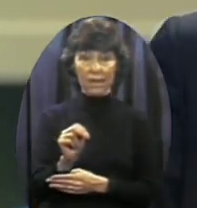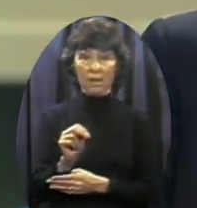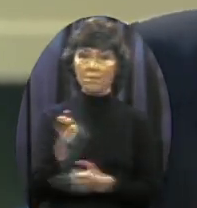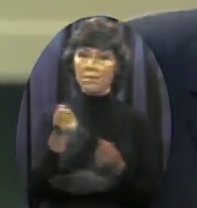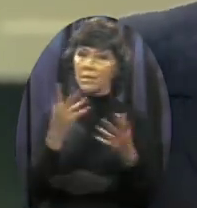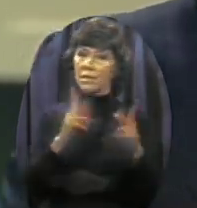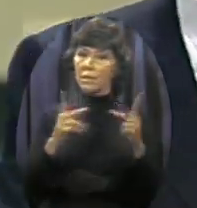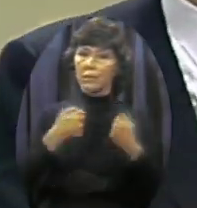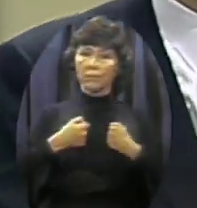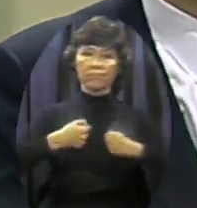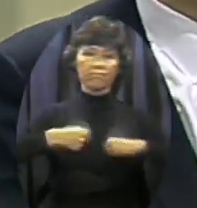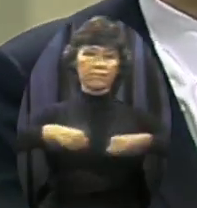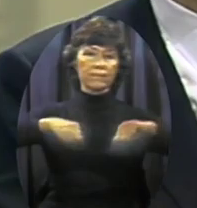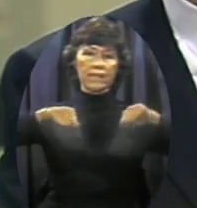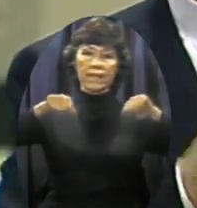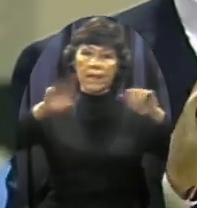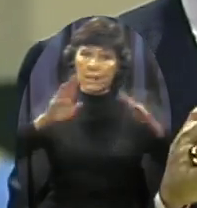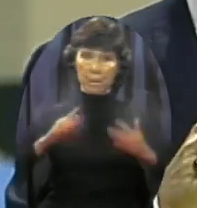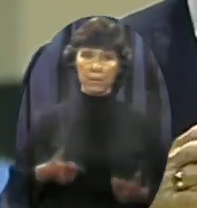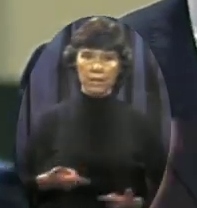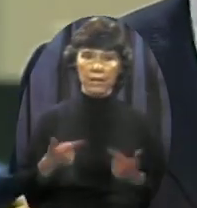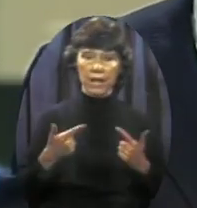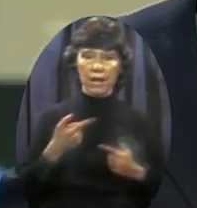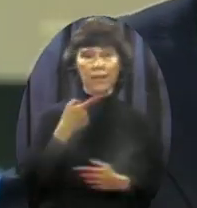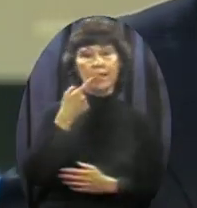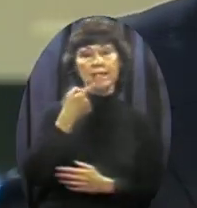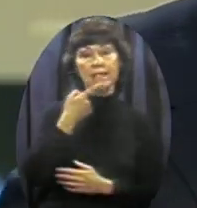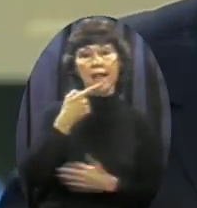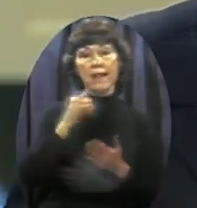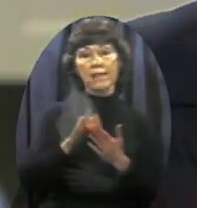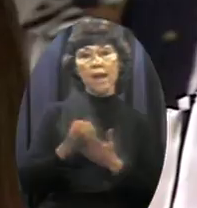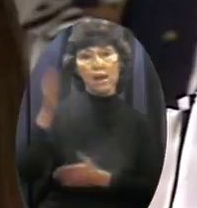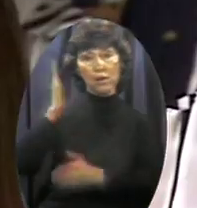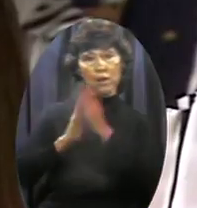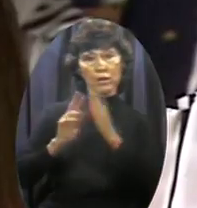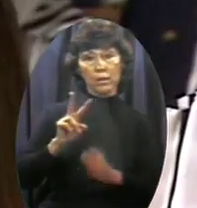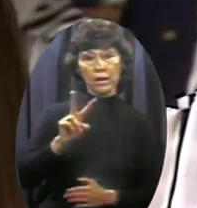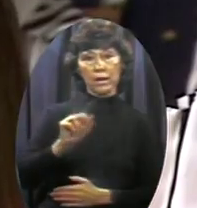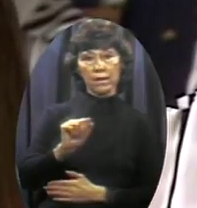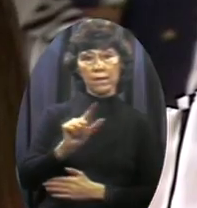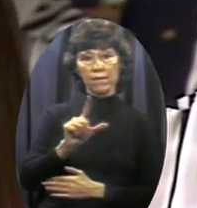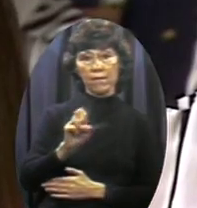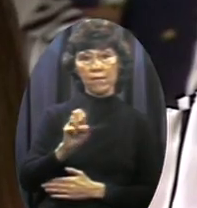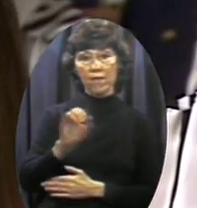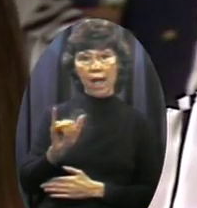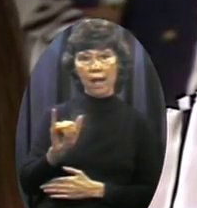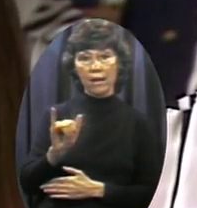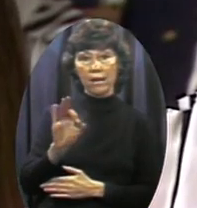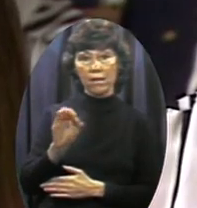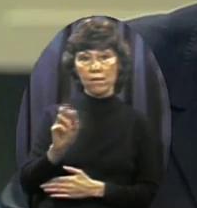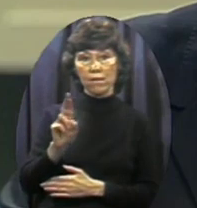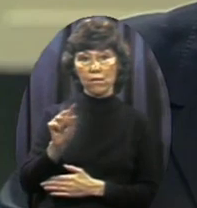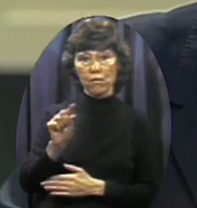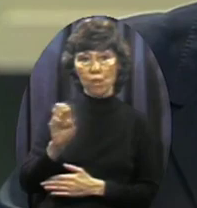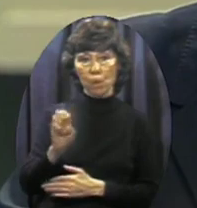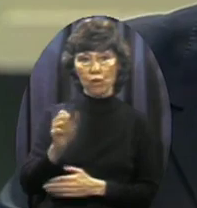Washington's men By the trail of blood Their bare frozen feet